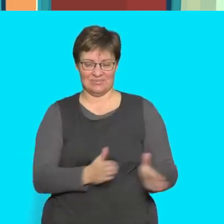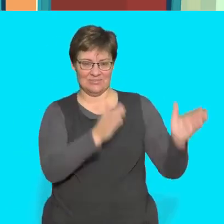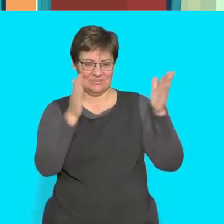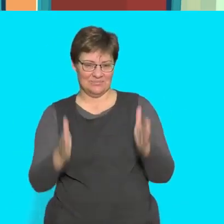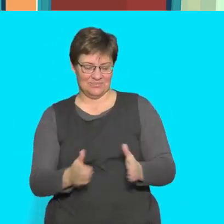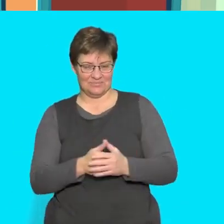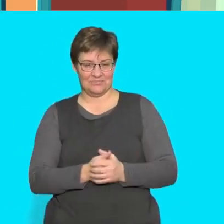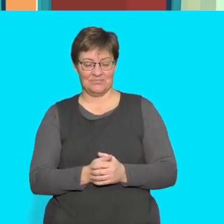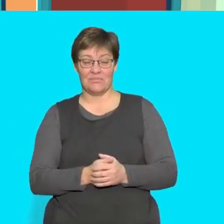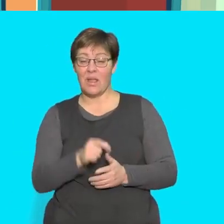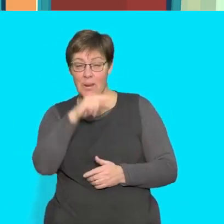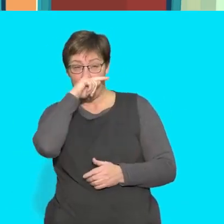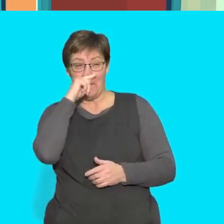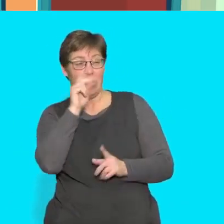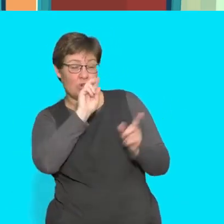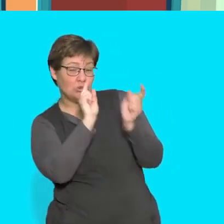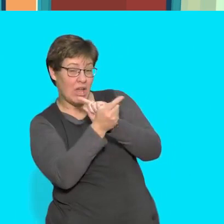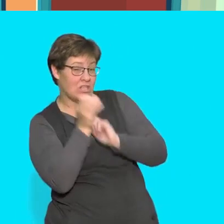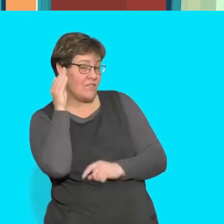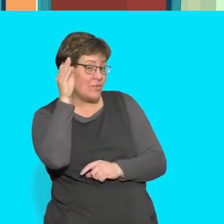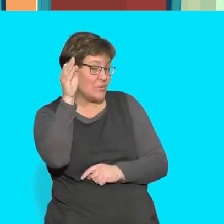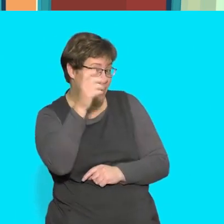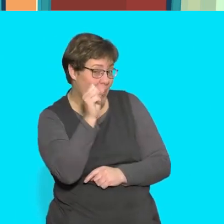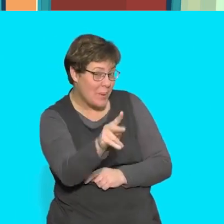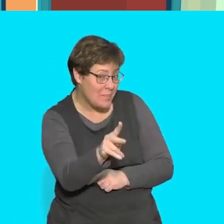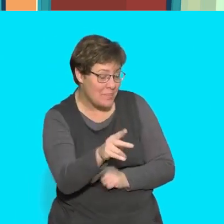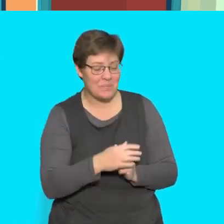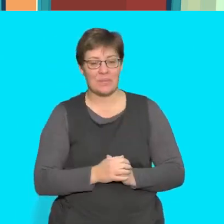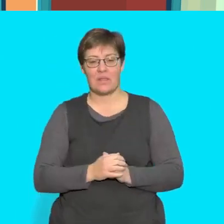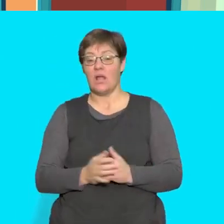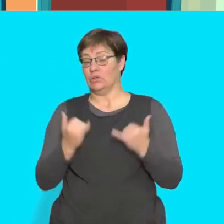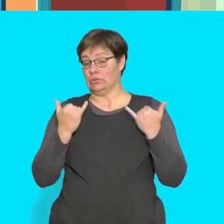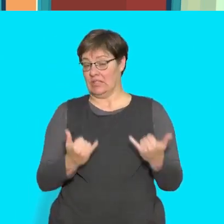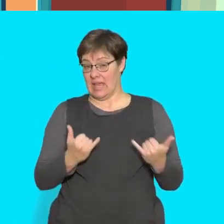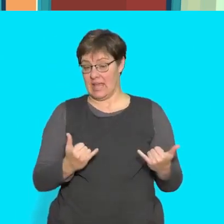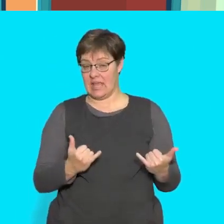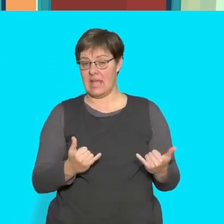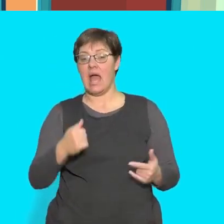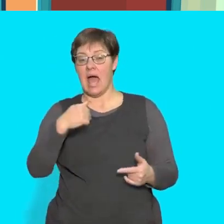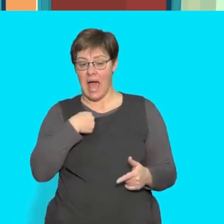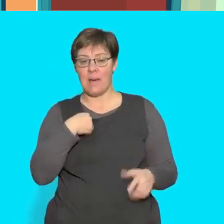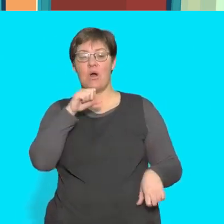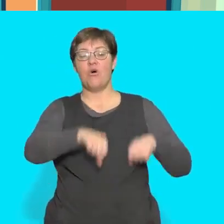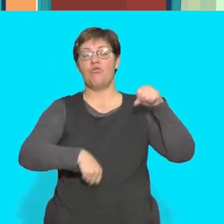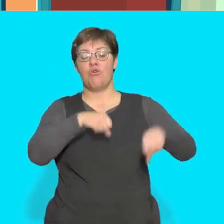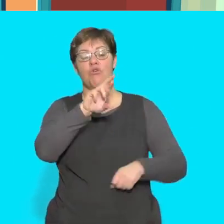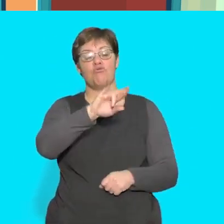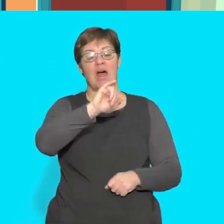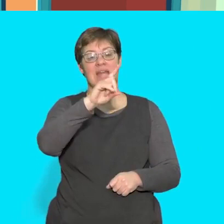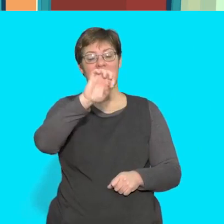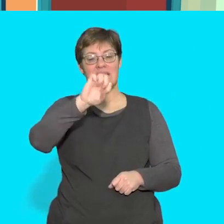but you must change it into the future tense today i am riding my bicycle to school